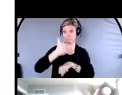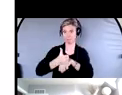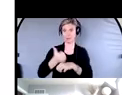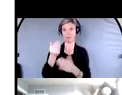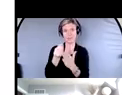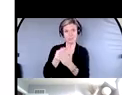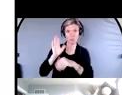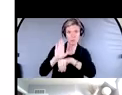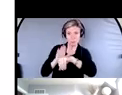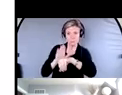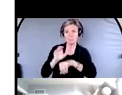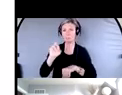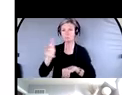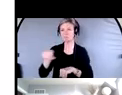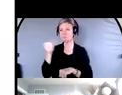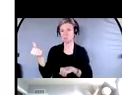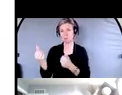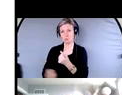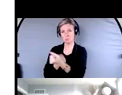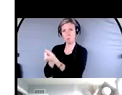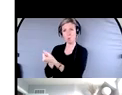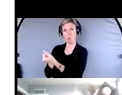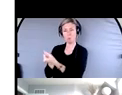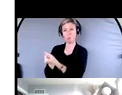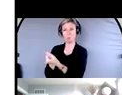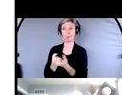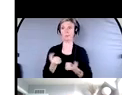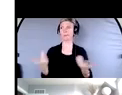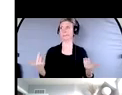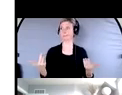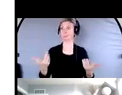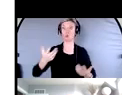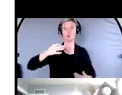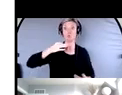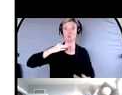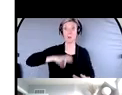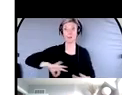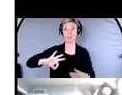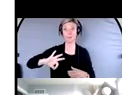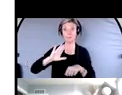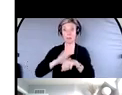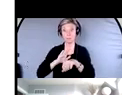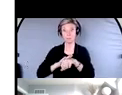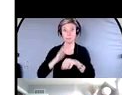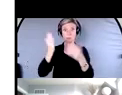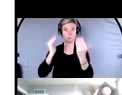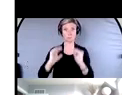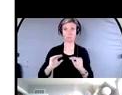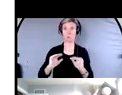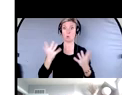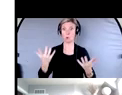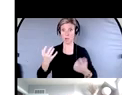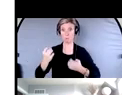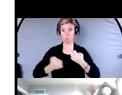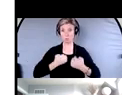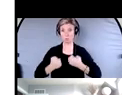for instance, credit counseling, even services for emotional well